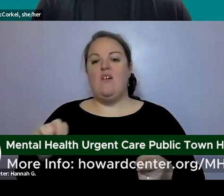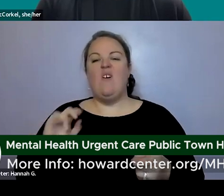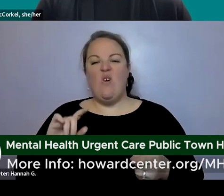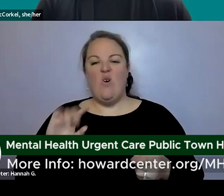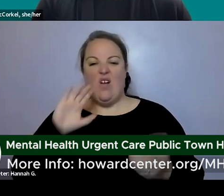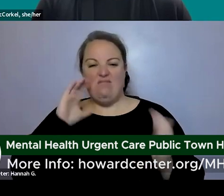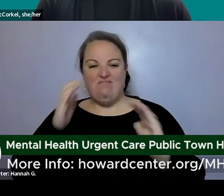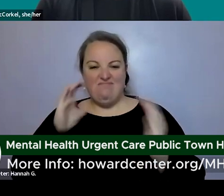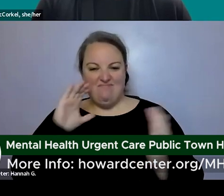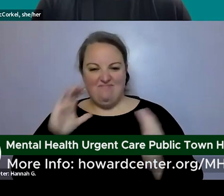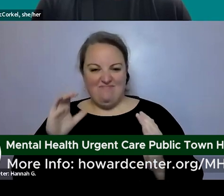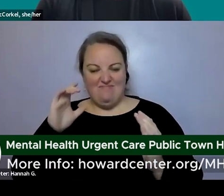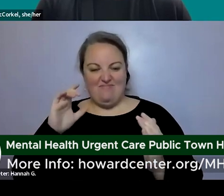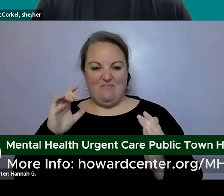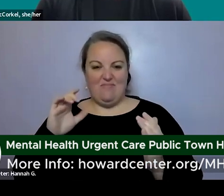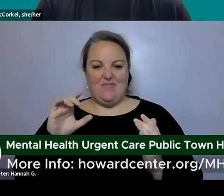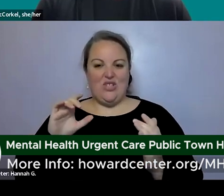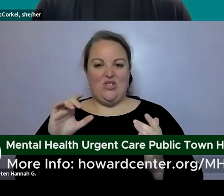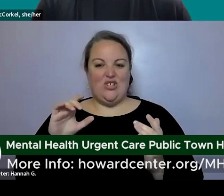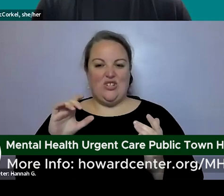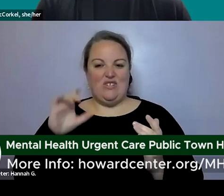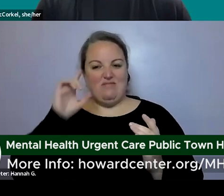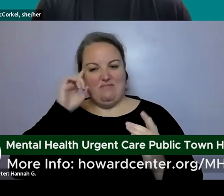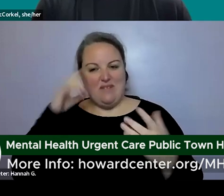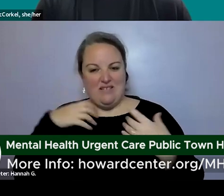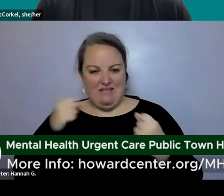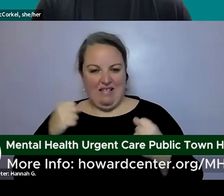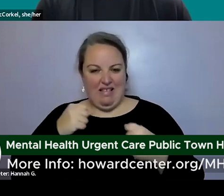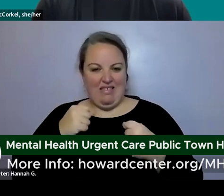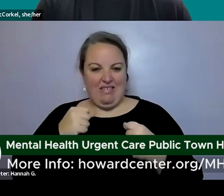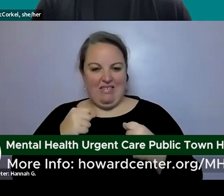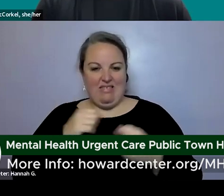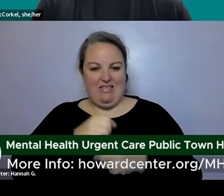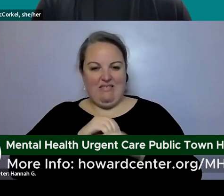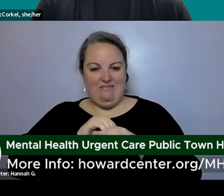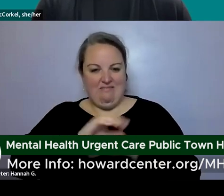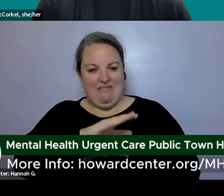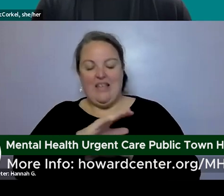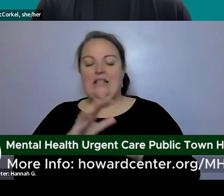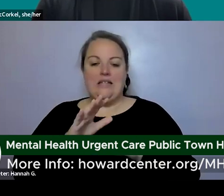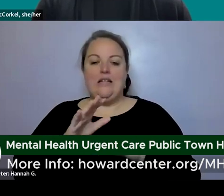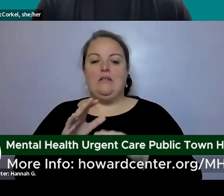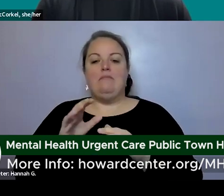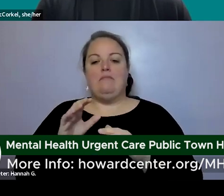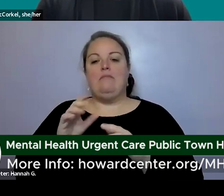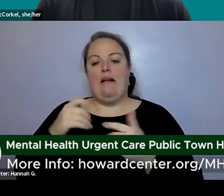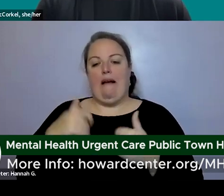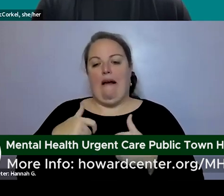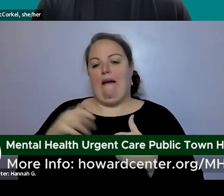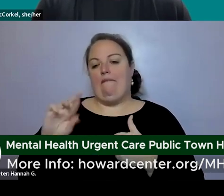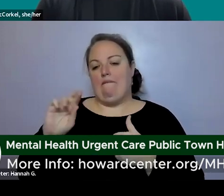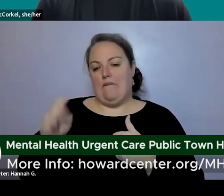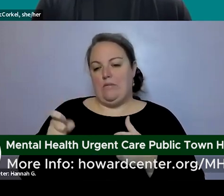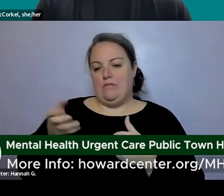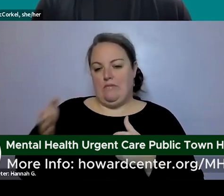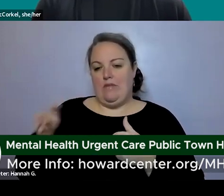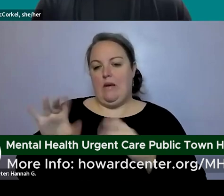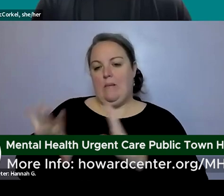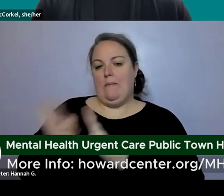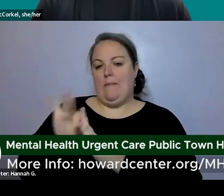prescribed and there's a pharmacy at one south prospect where someone can pick up that prescription medication